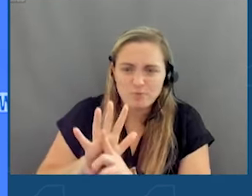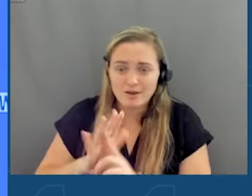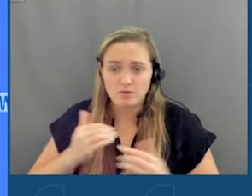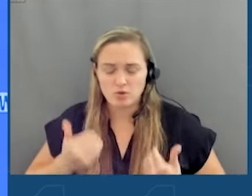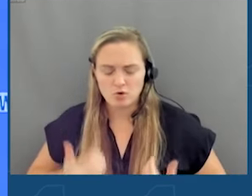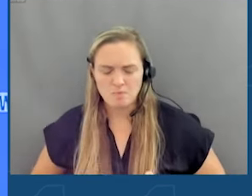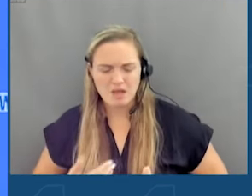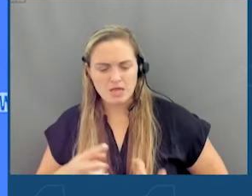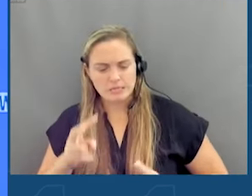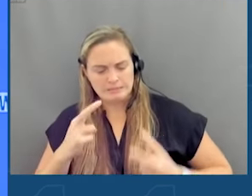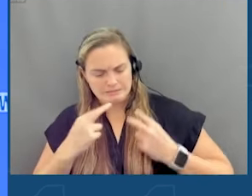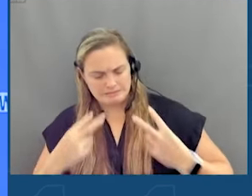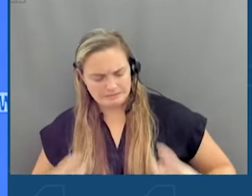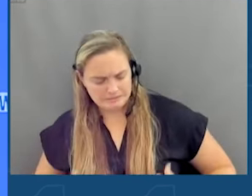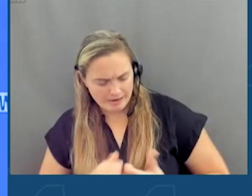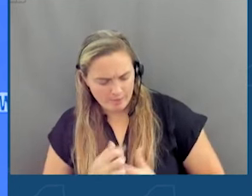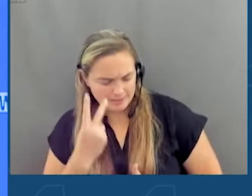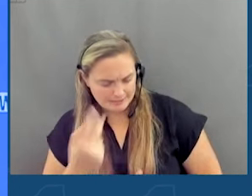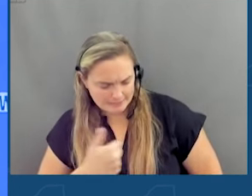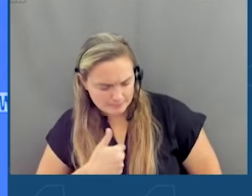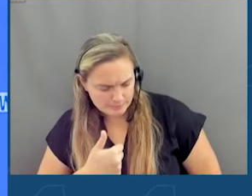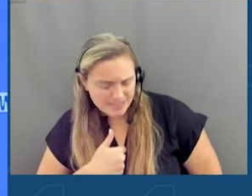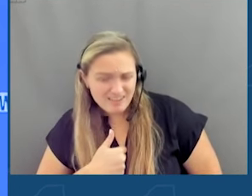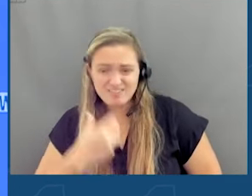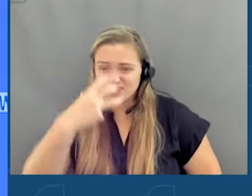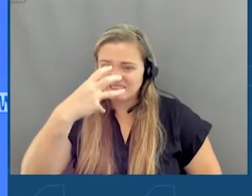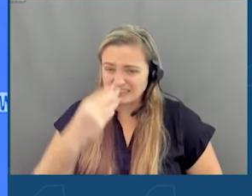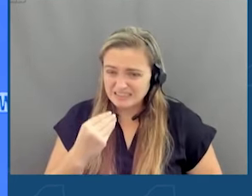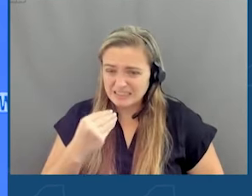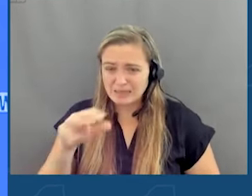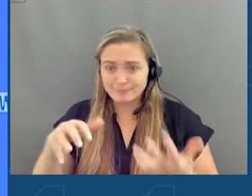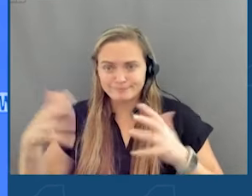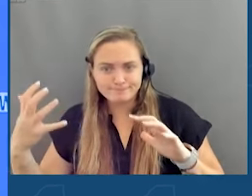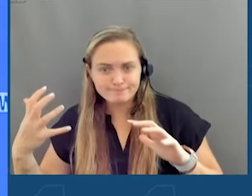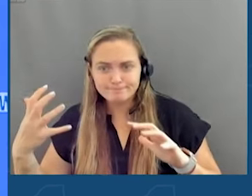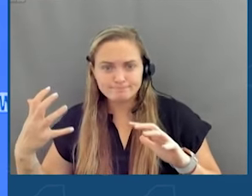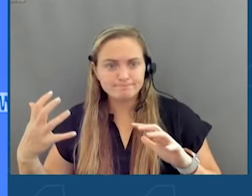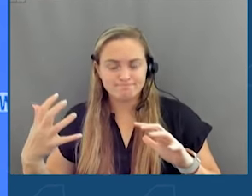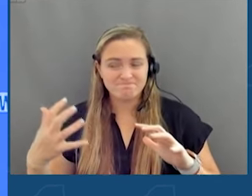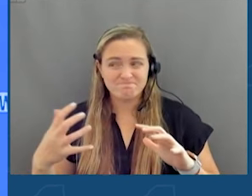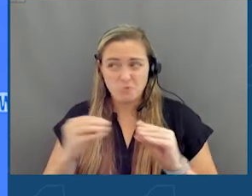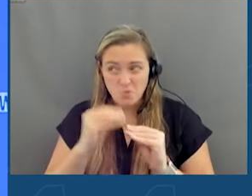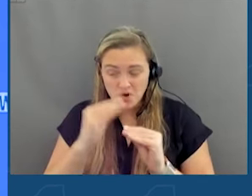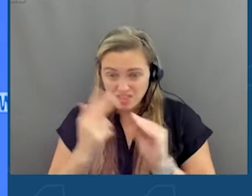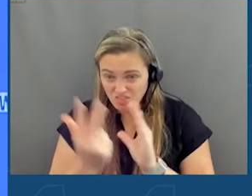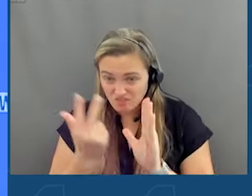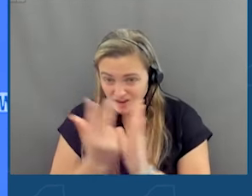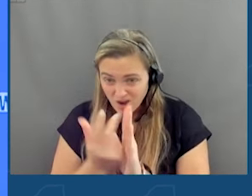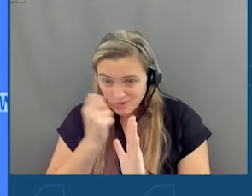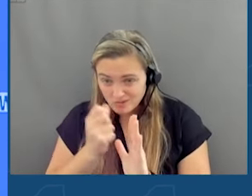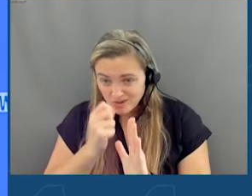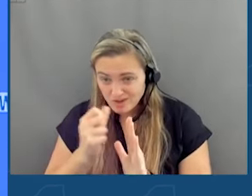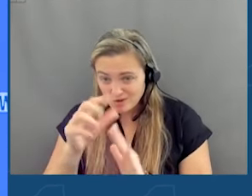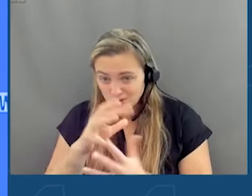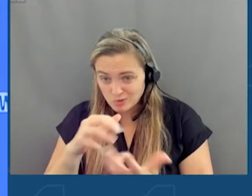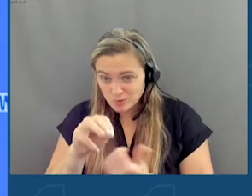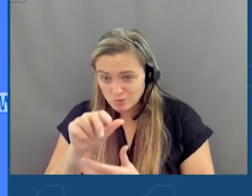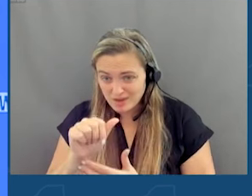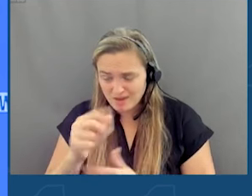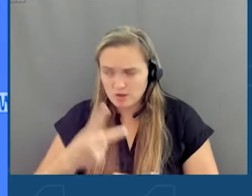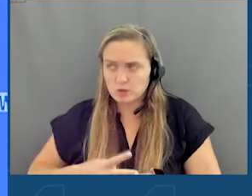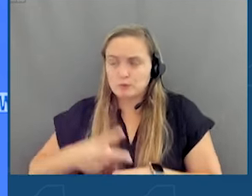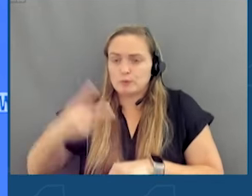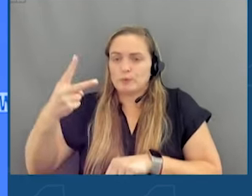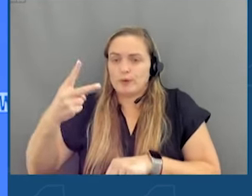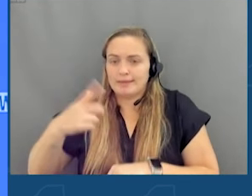and their sleep patterns. We've heard it. It bears repeating again. Youth spending more than three hours a day on social media are twice as